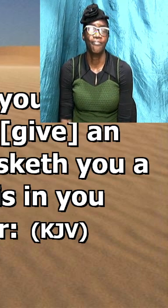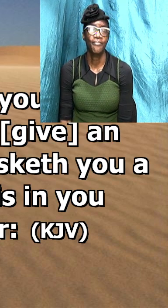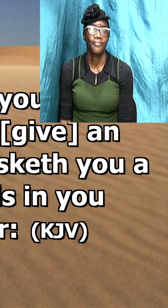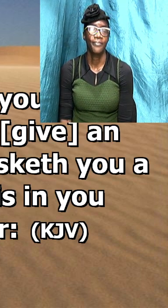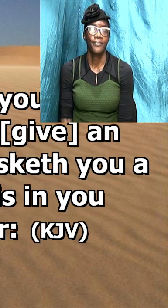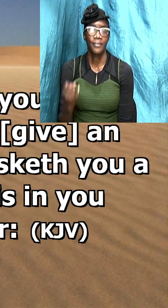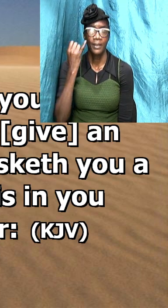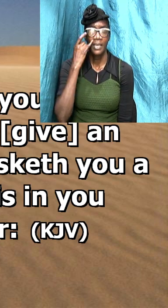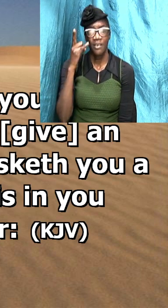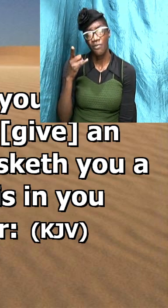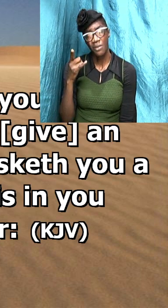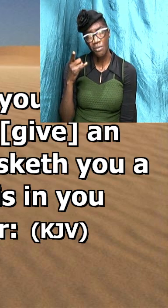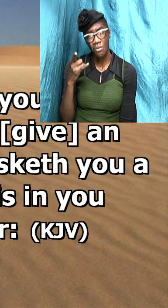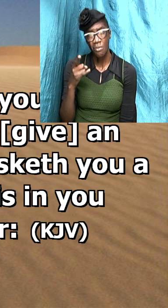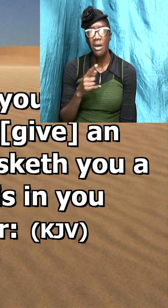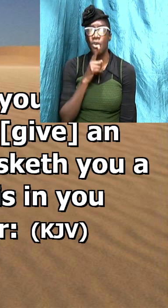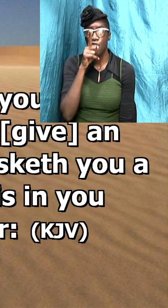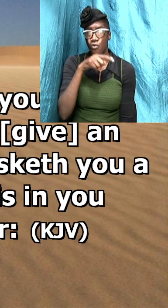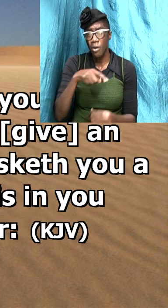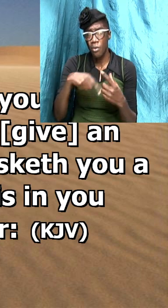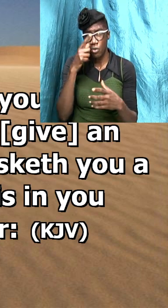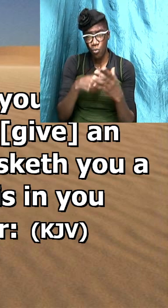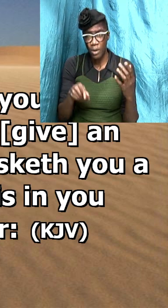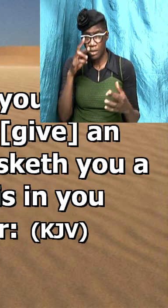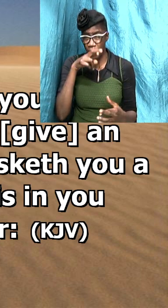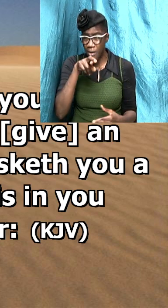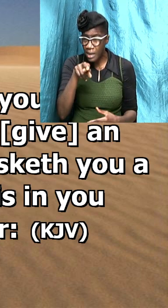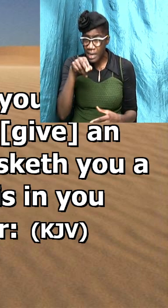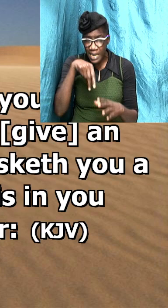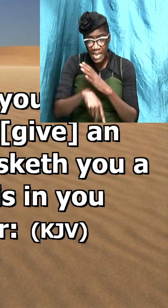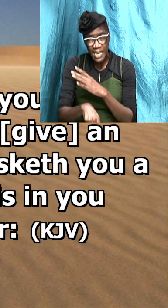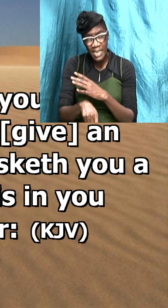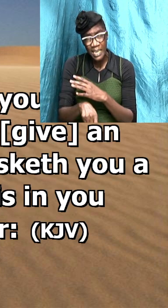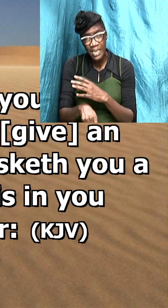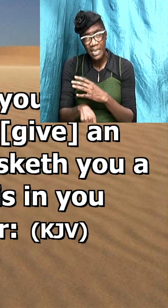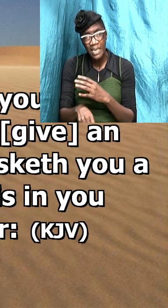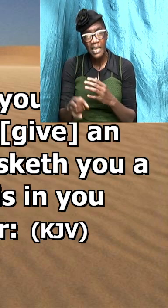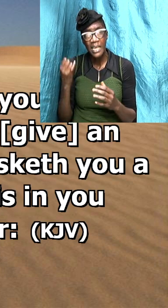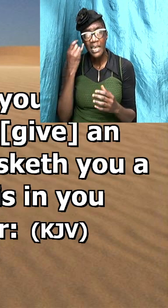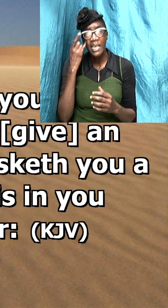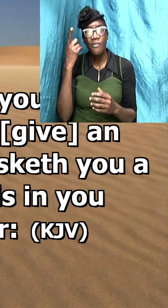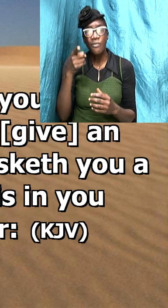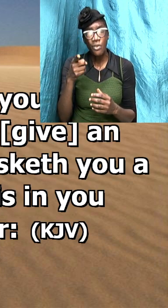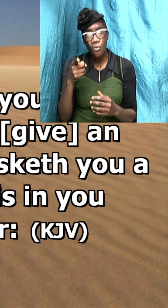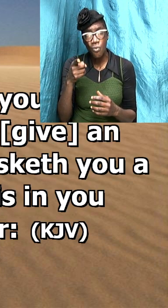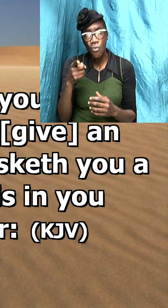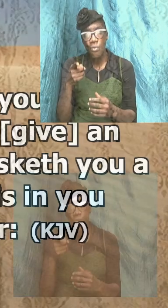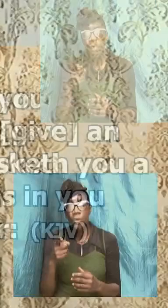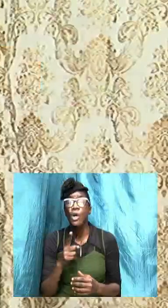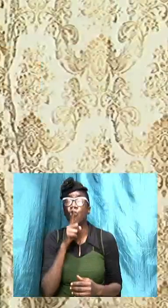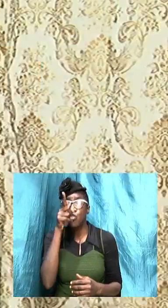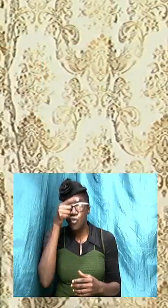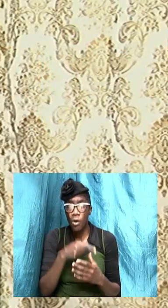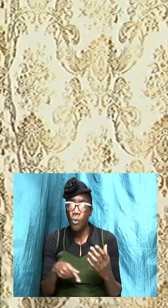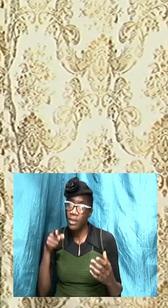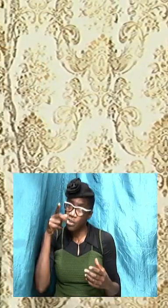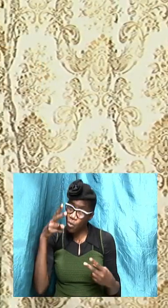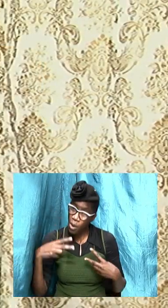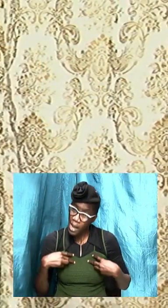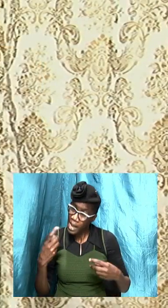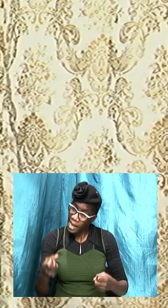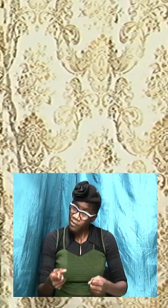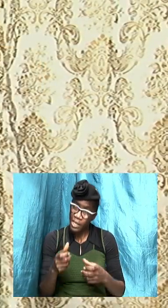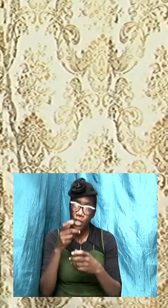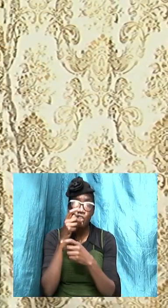if you are convinced about what you are in if you are convinced that what you are in is truth then you have